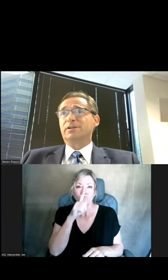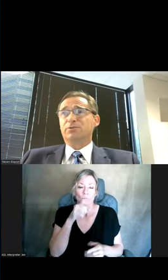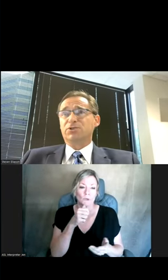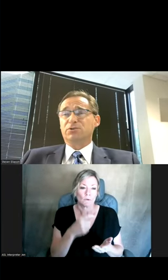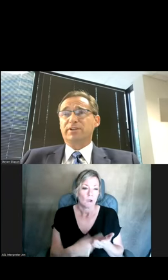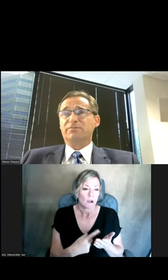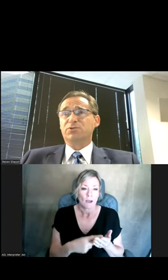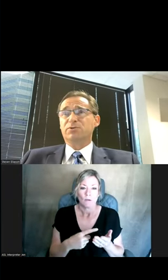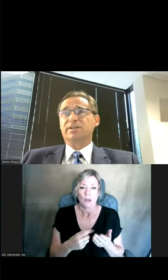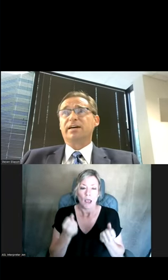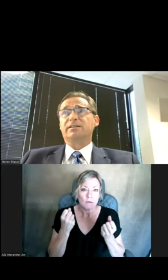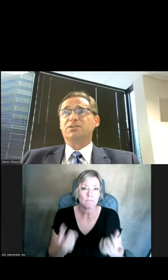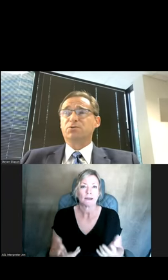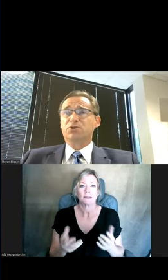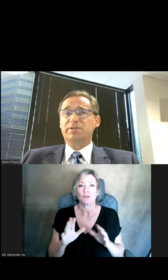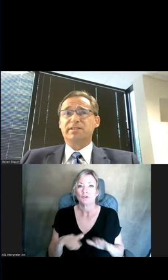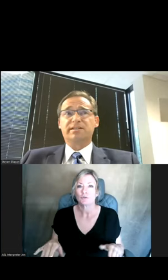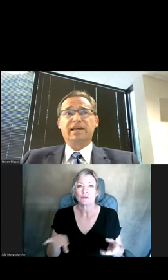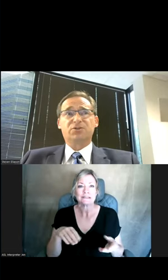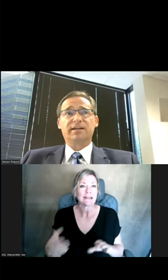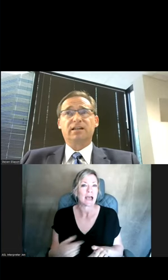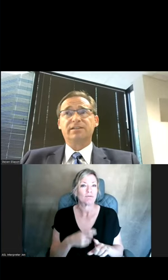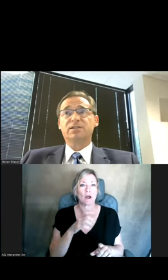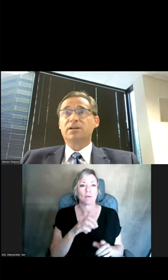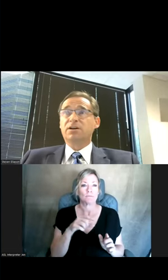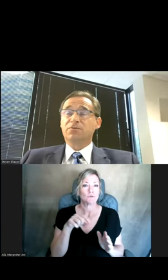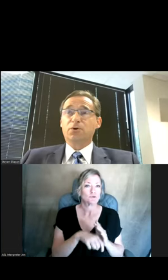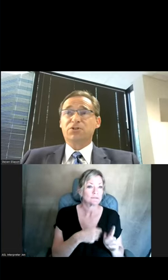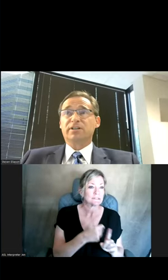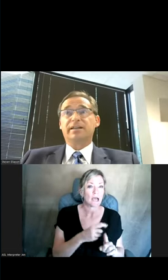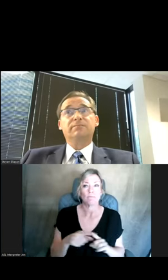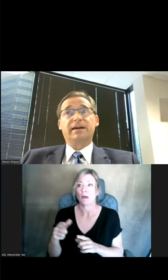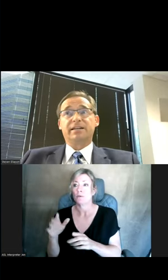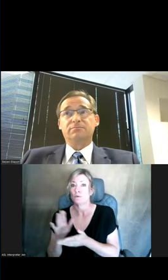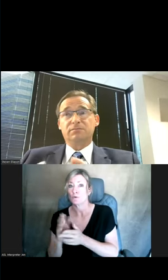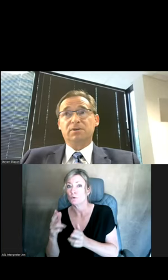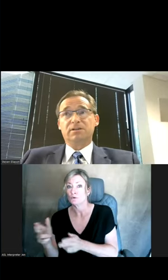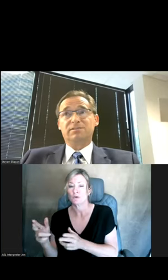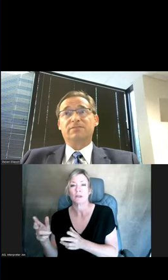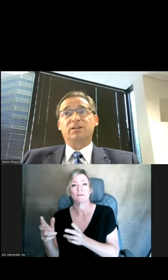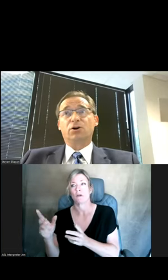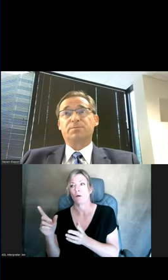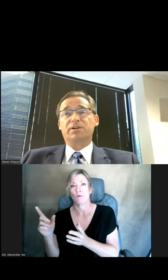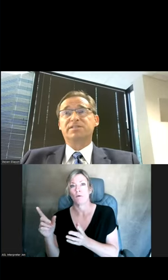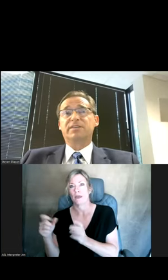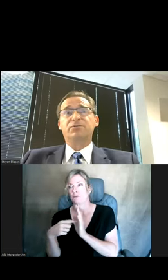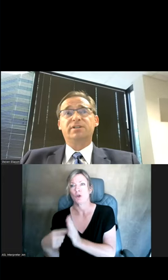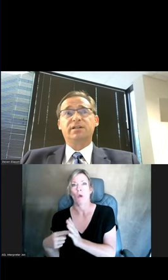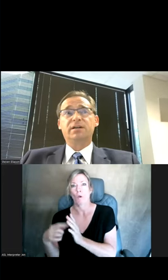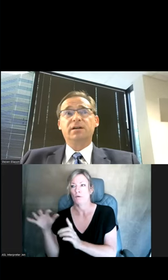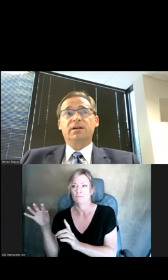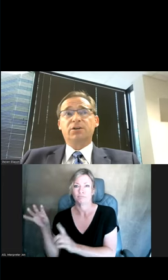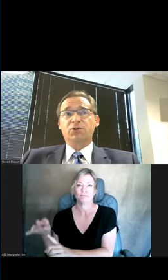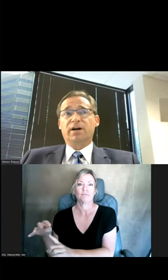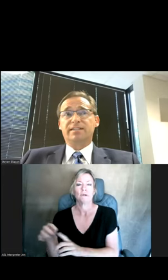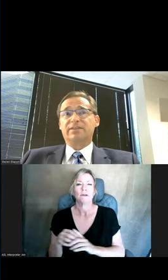number of children dying from suicide and the school shootings get the national headlines. Fortunately, and in definitely large part to SafeUT,